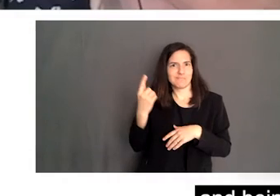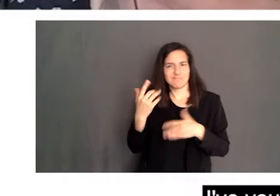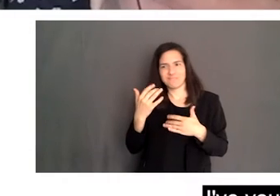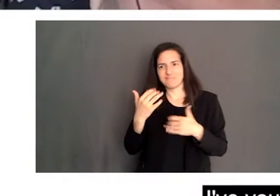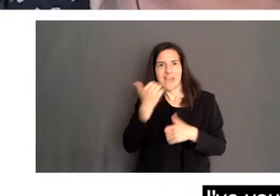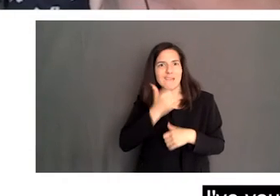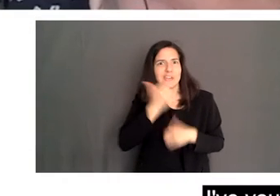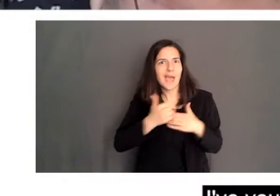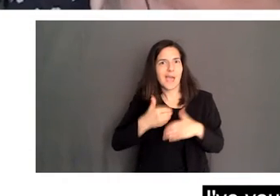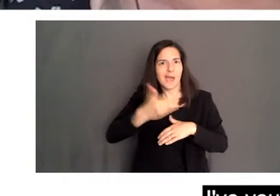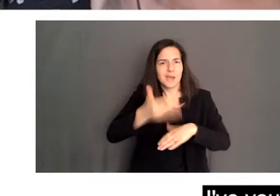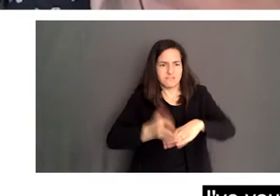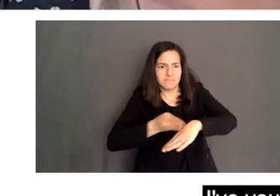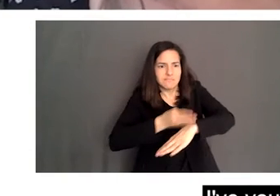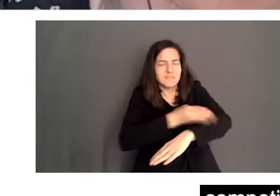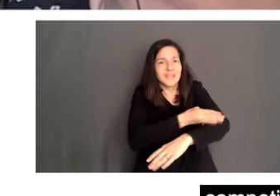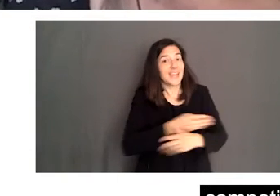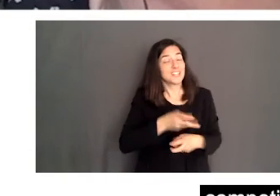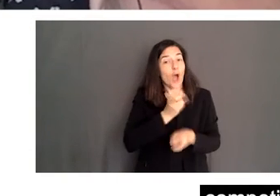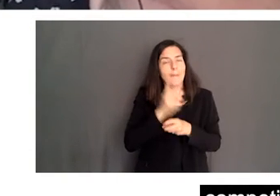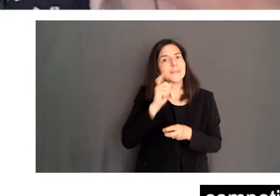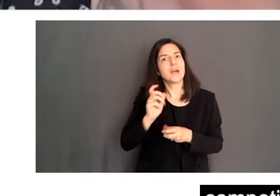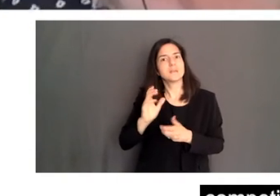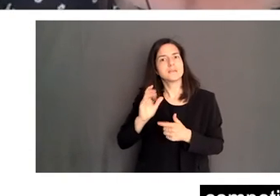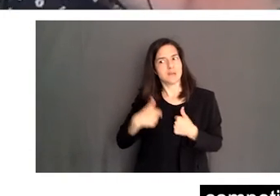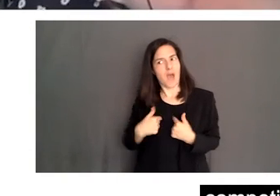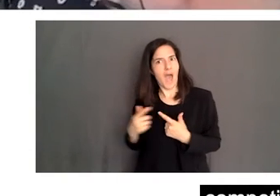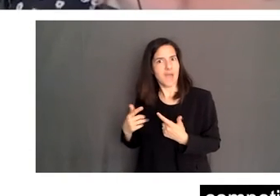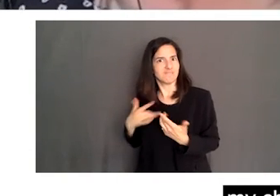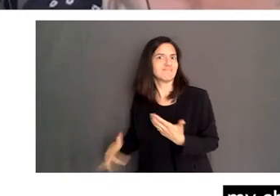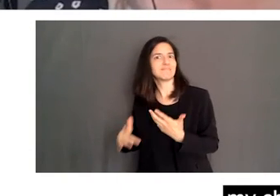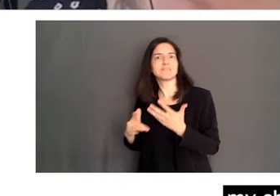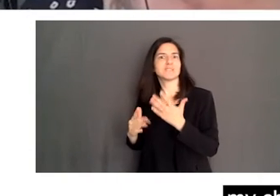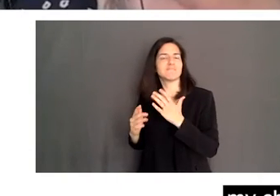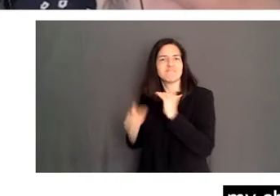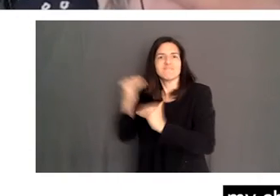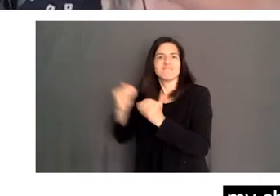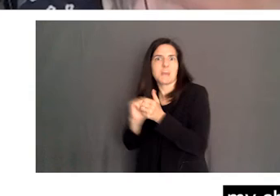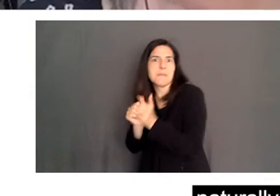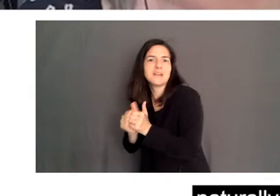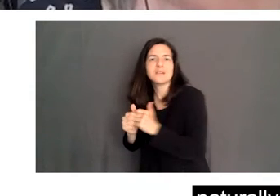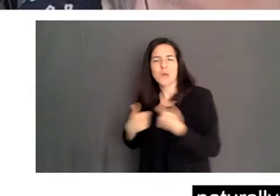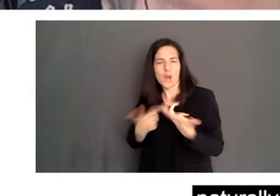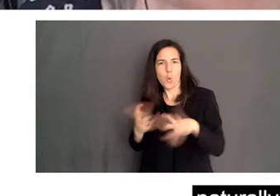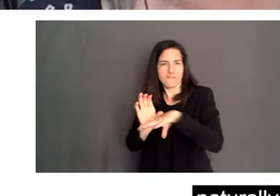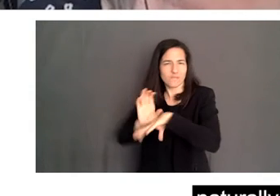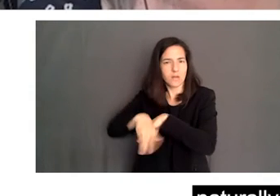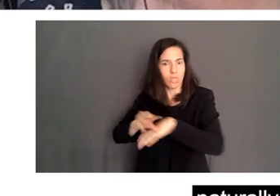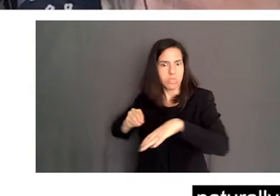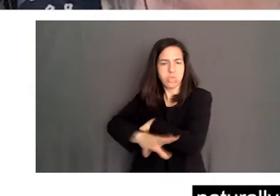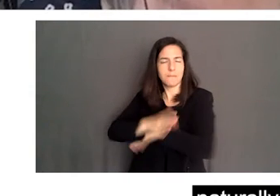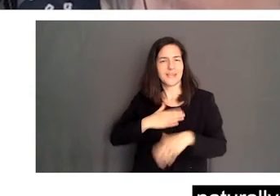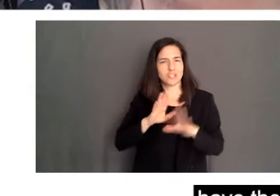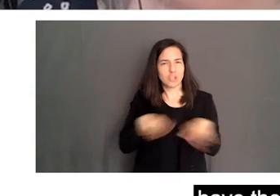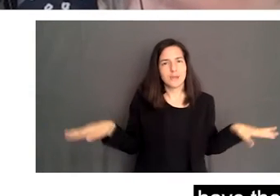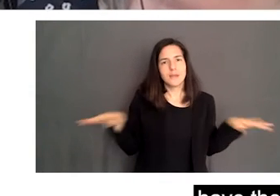And I've, you know, it's been hard because I'm super competitive. So I didn't want to, you know, force my children to be a certain way that they're naturally not. But